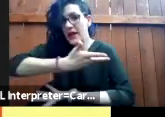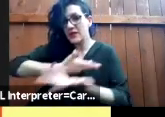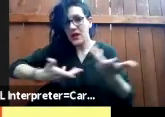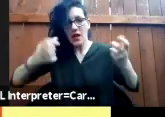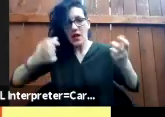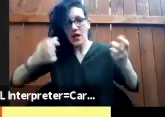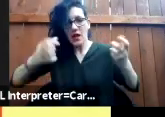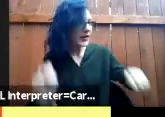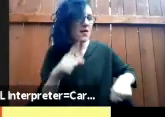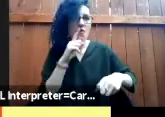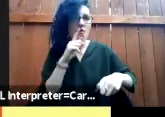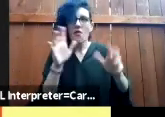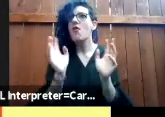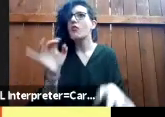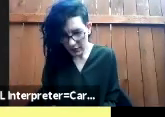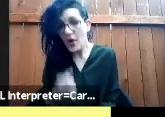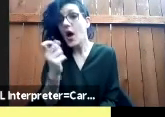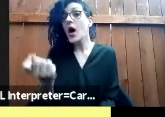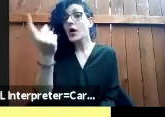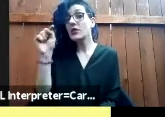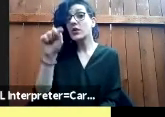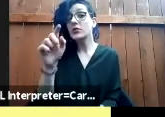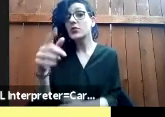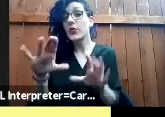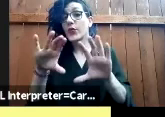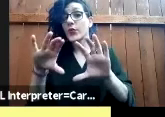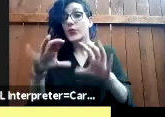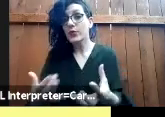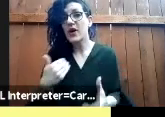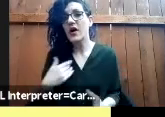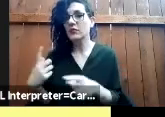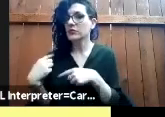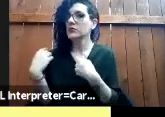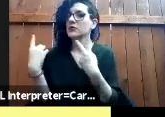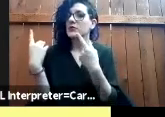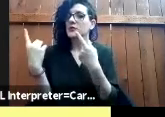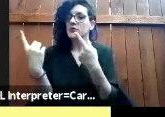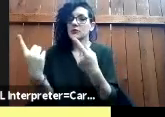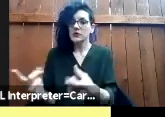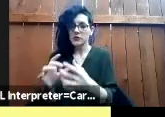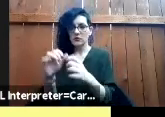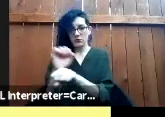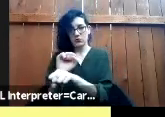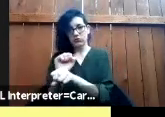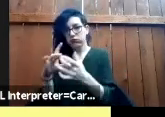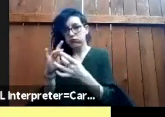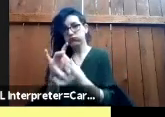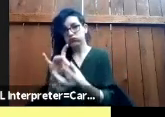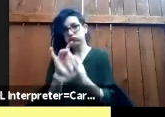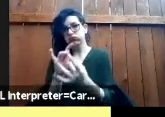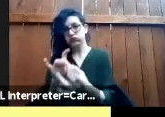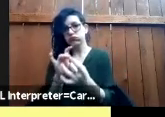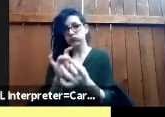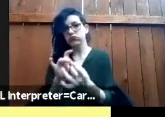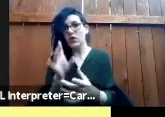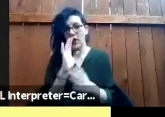-to-day experiences and I also organized things that were not centering my work I organized things that centered